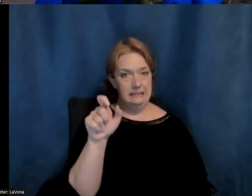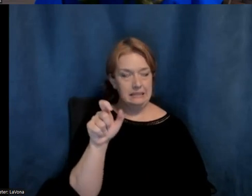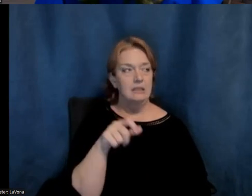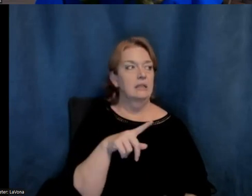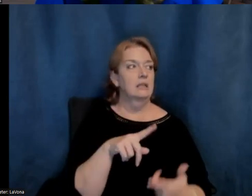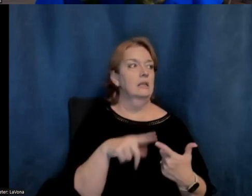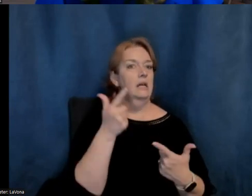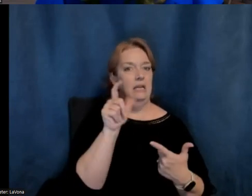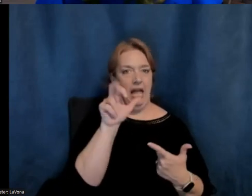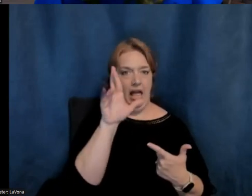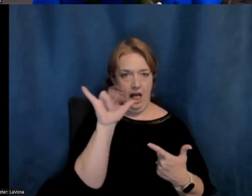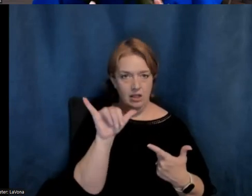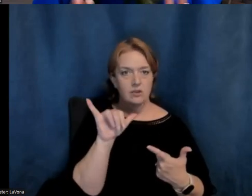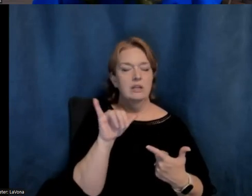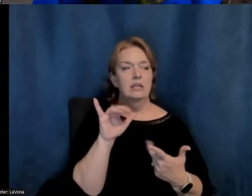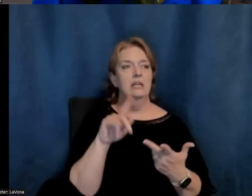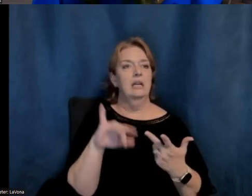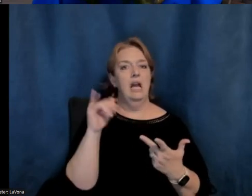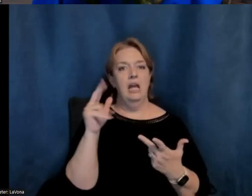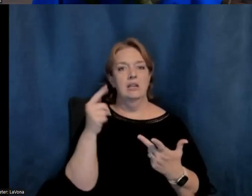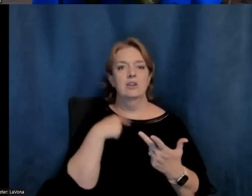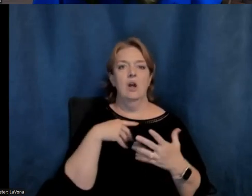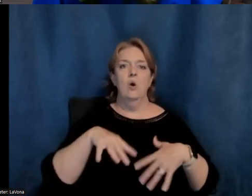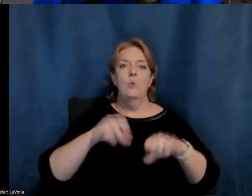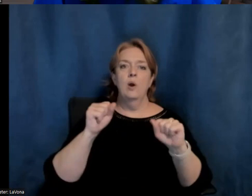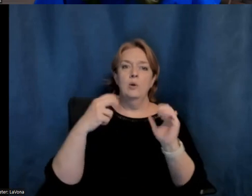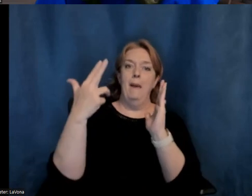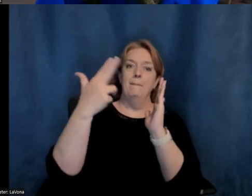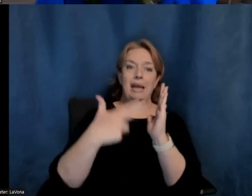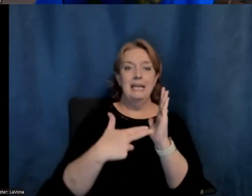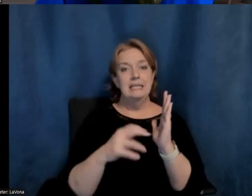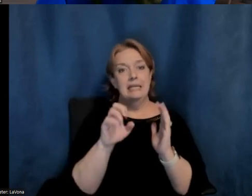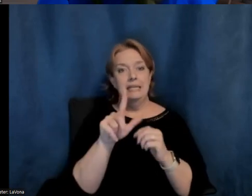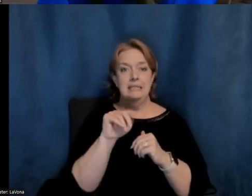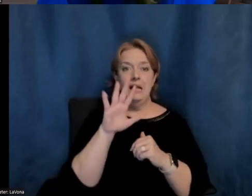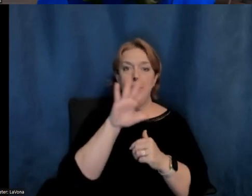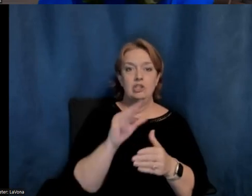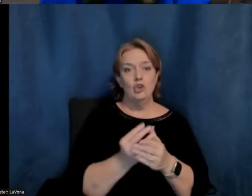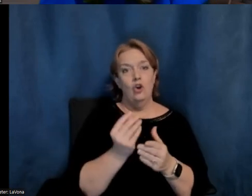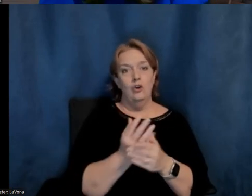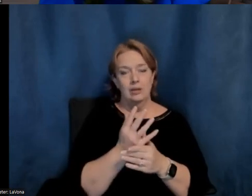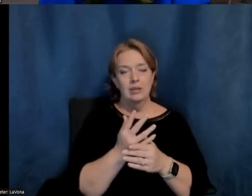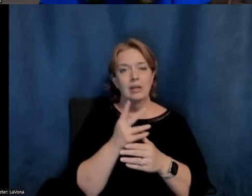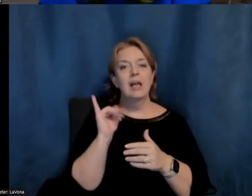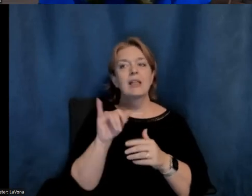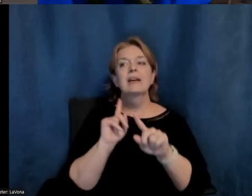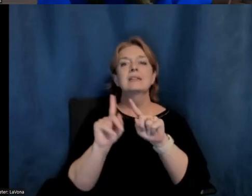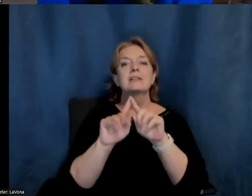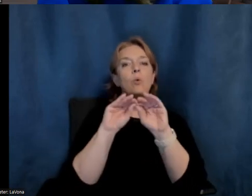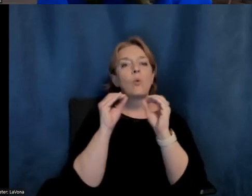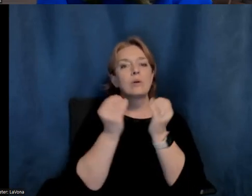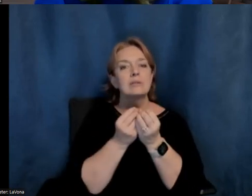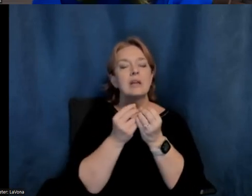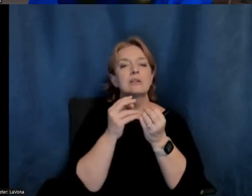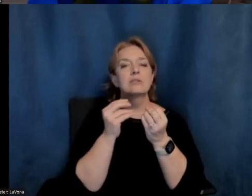on painting Selma's garden as a way for, you know, these historic entities in the community to